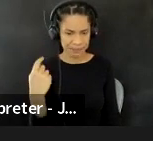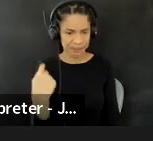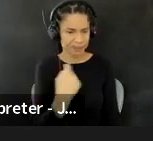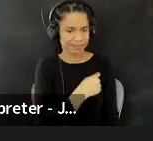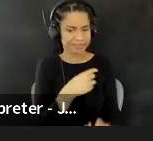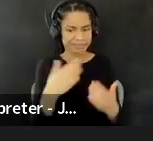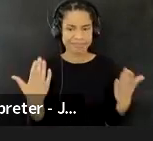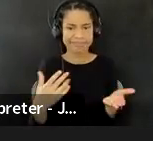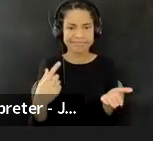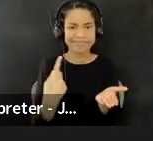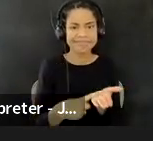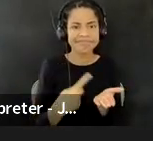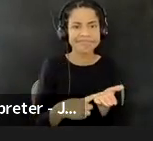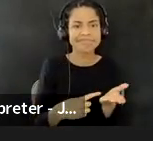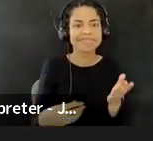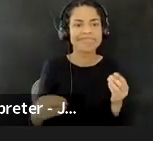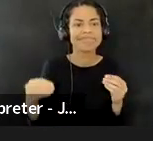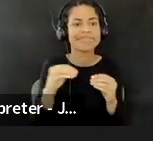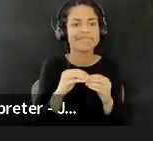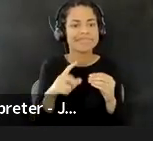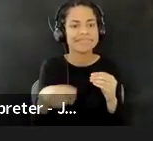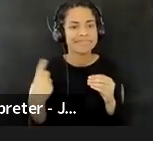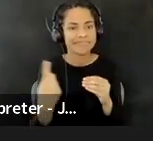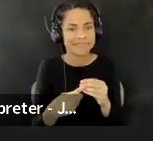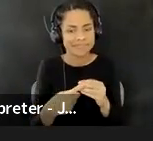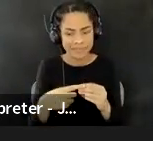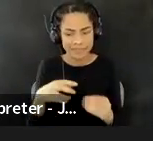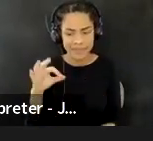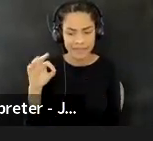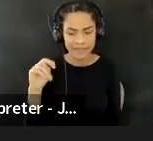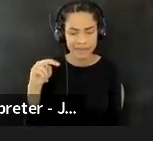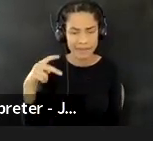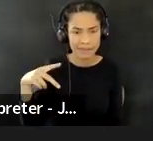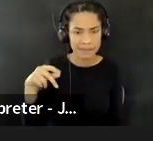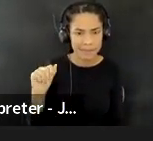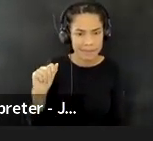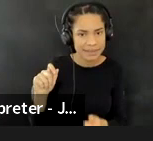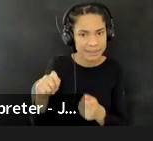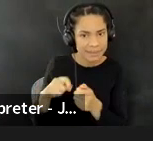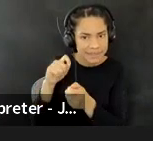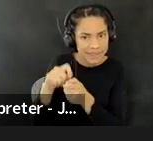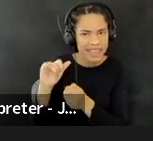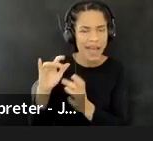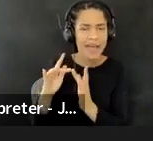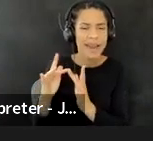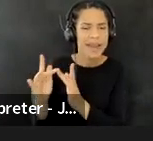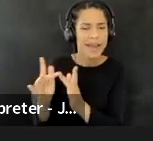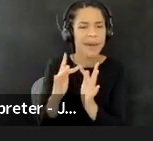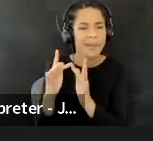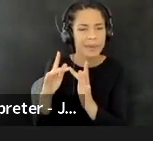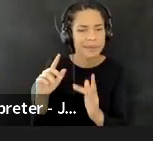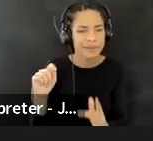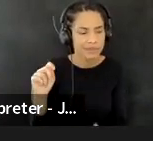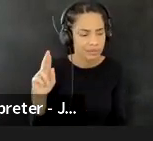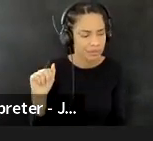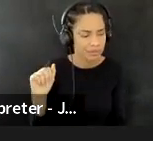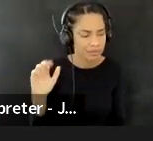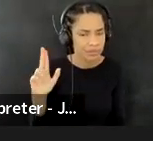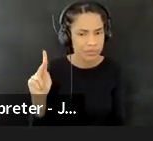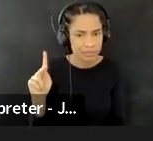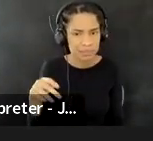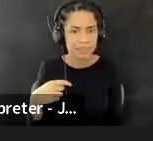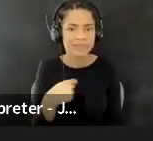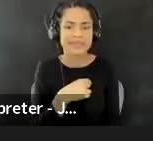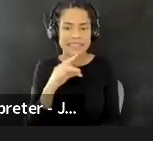here to talk a little bit more, um, about FINIPA, specifically FINIPA's network track. So, uh, I know we gave a little bit of a